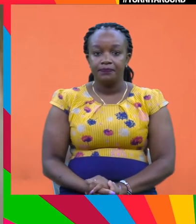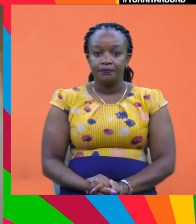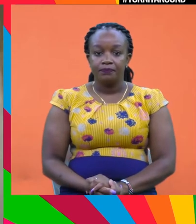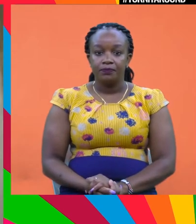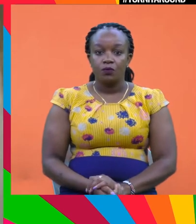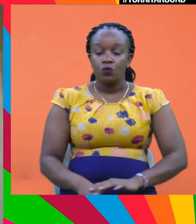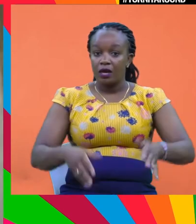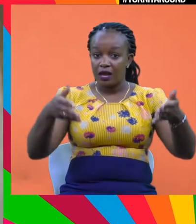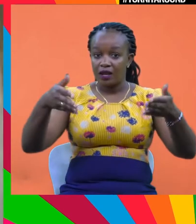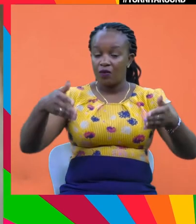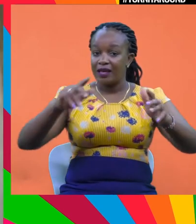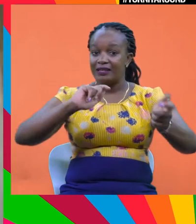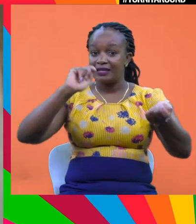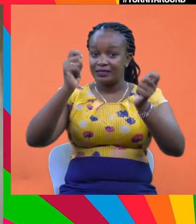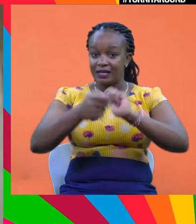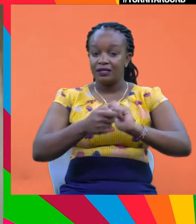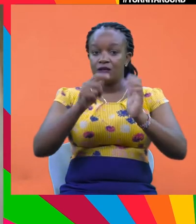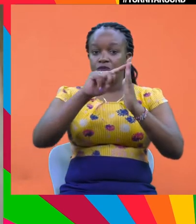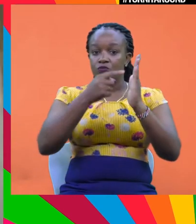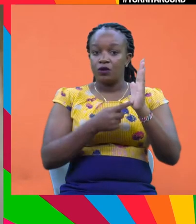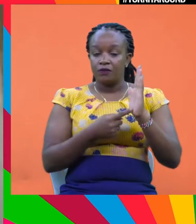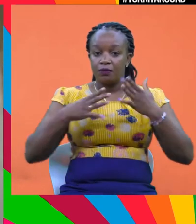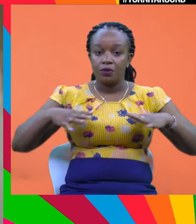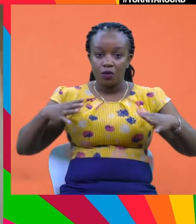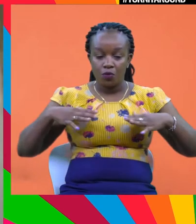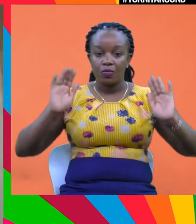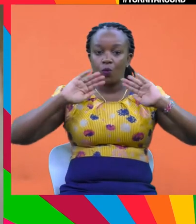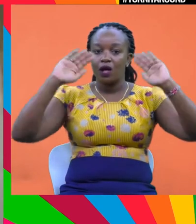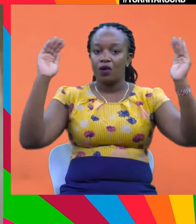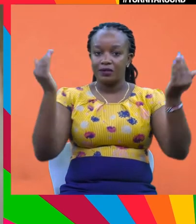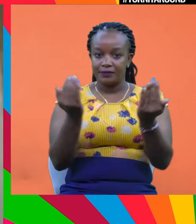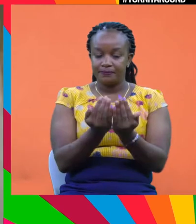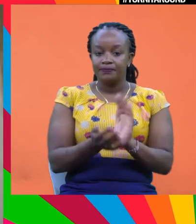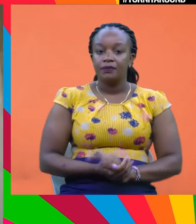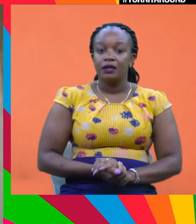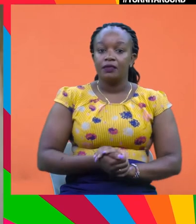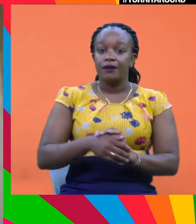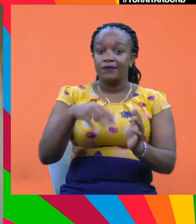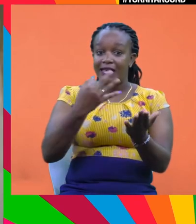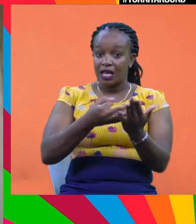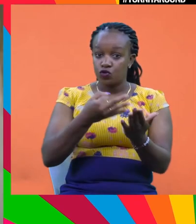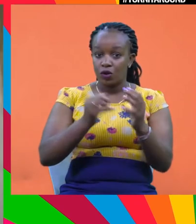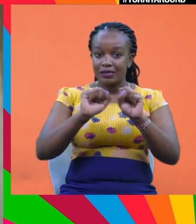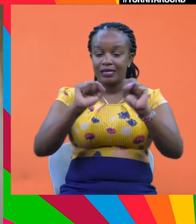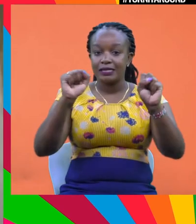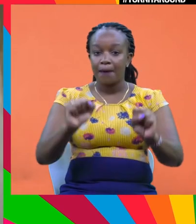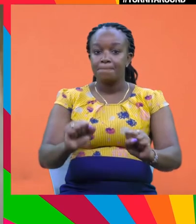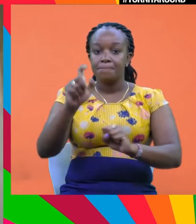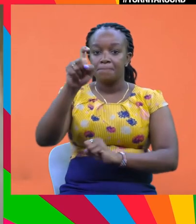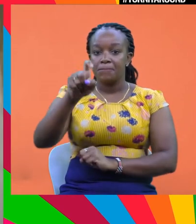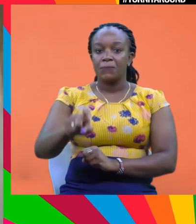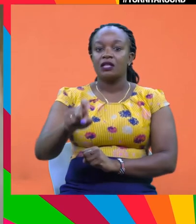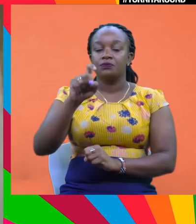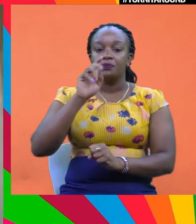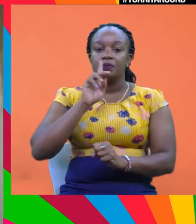We are now at a turning point for people in our planet. And our financial system must be on the